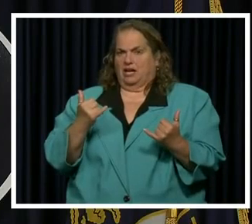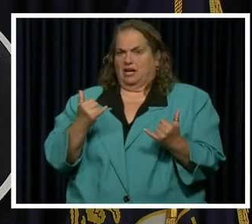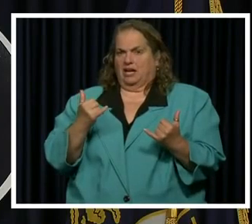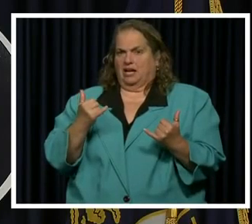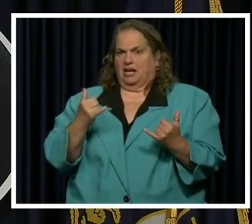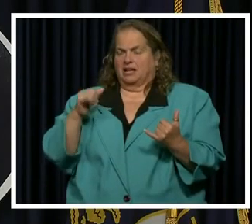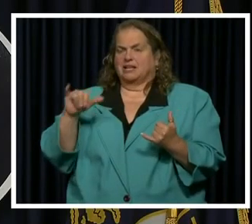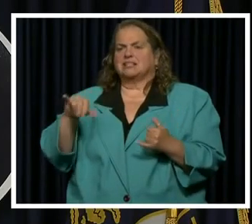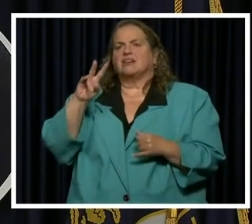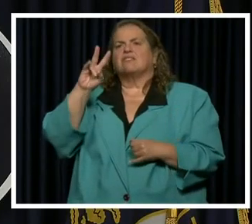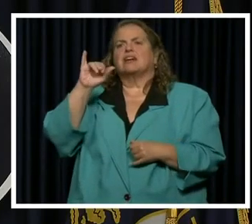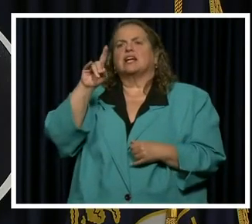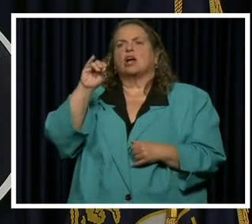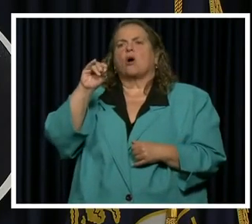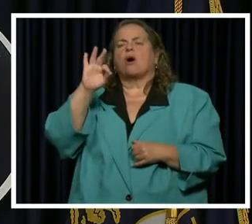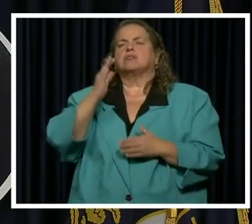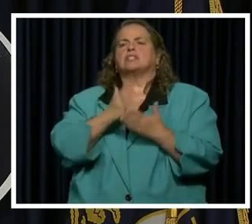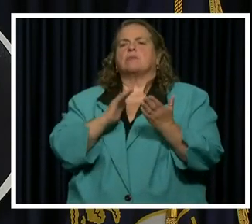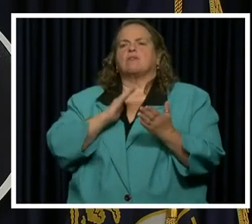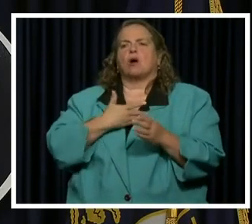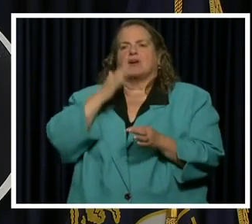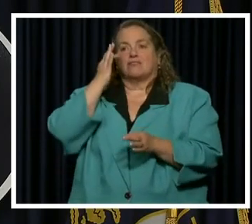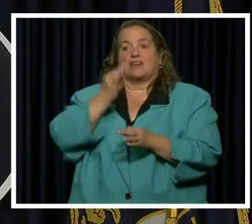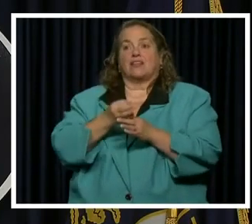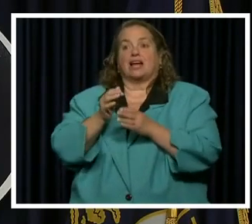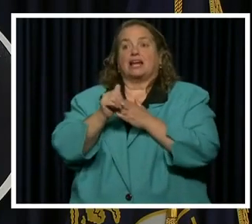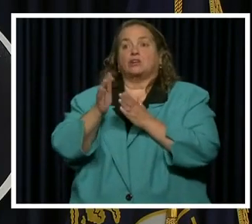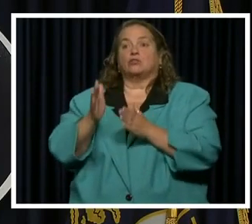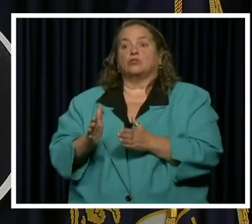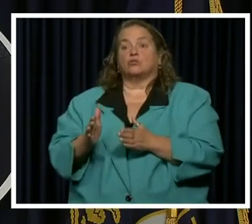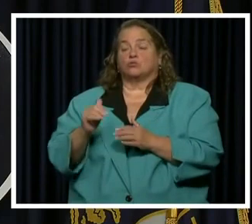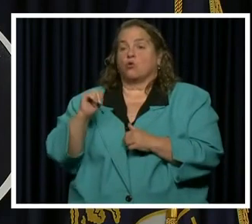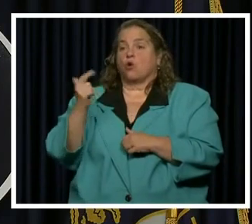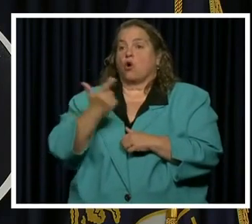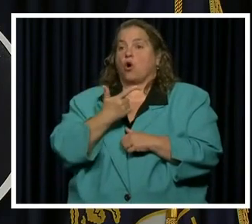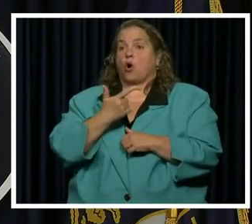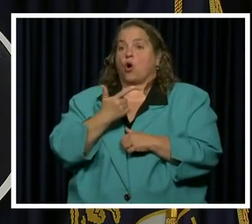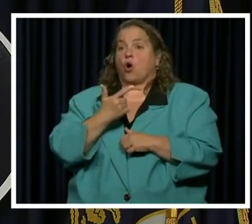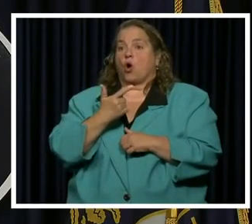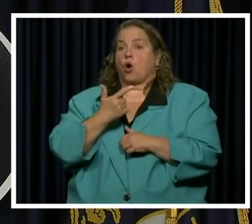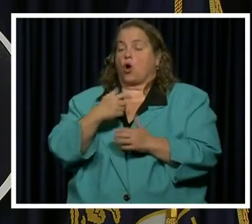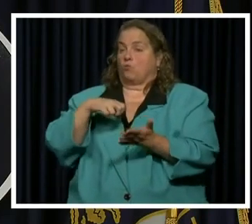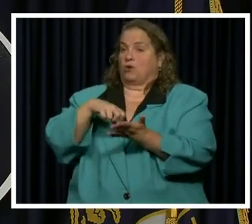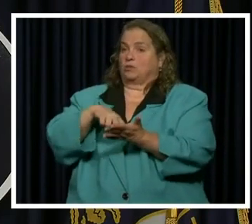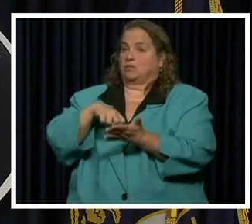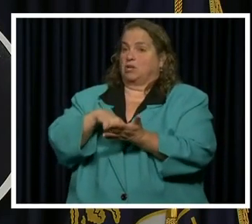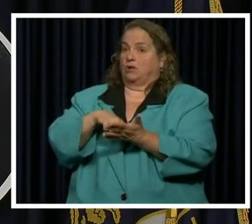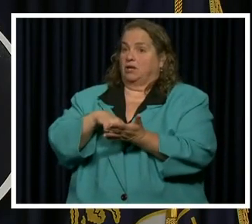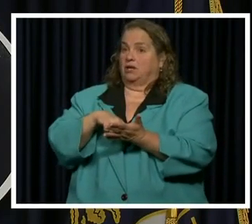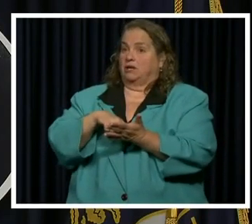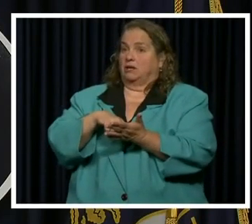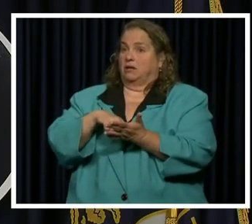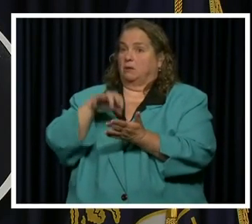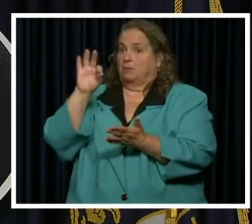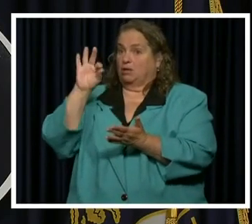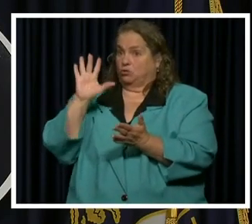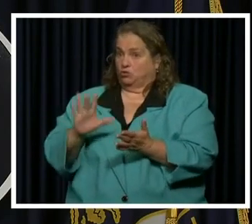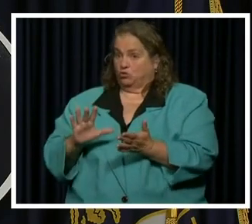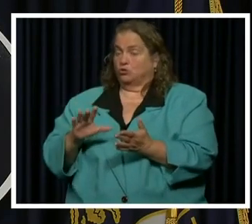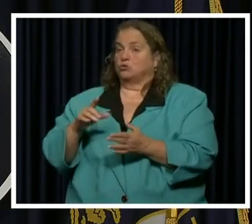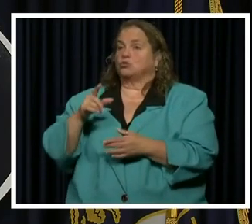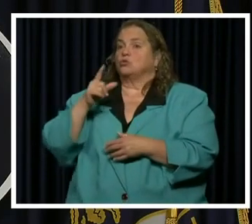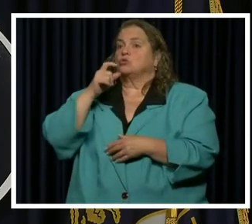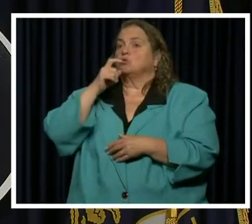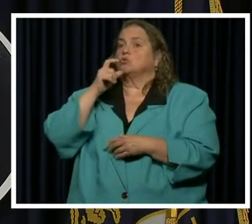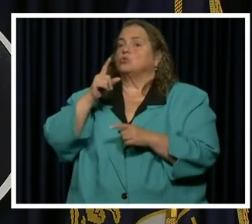is a video of some of our faith leaders. I believe they're all Presbyterian Presbyterian ministers talking about